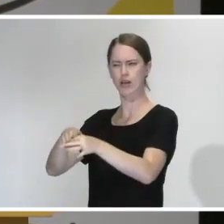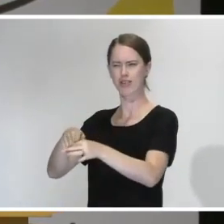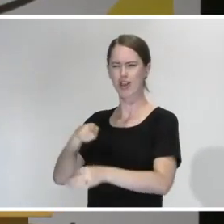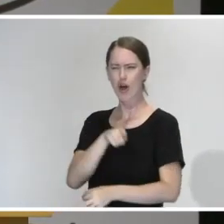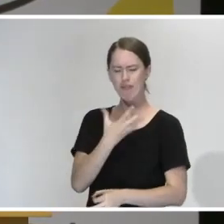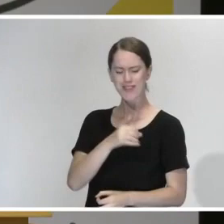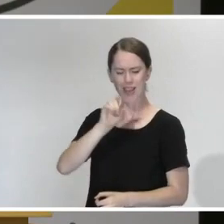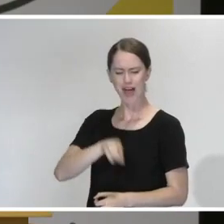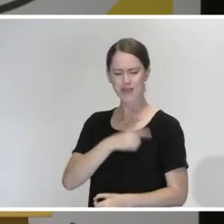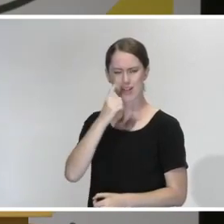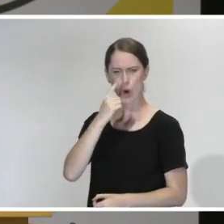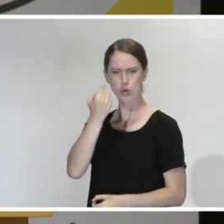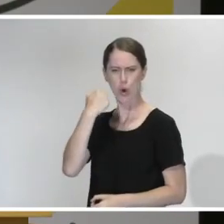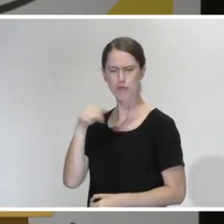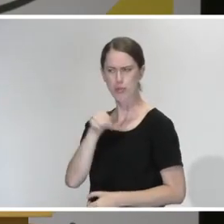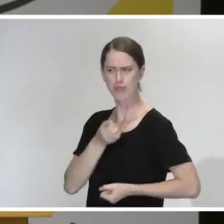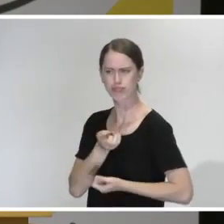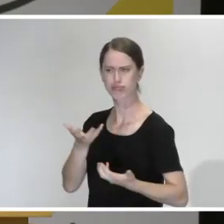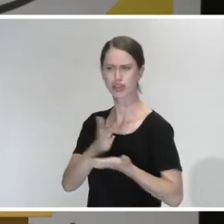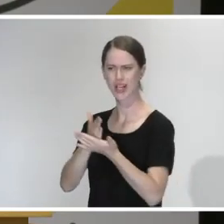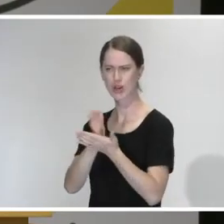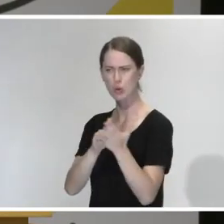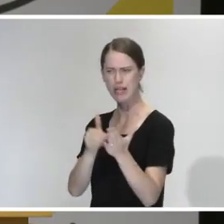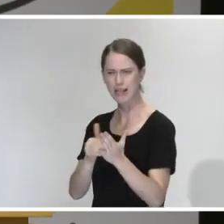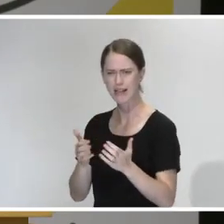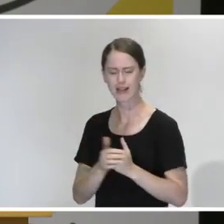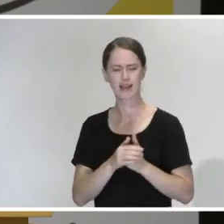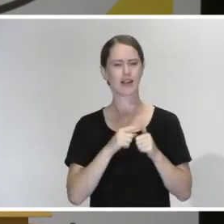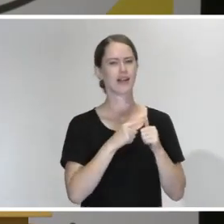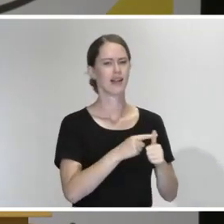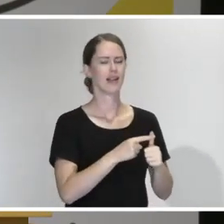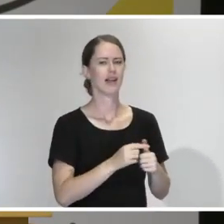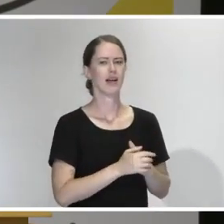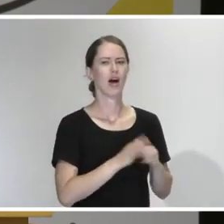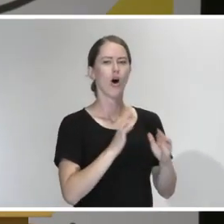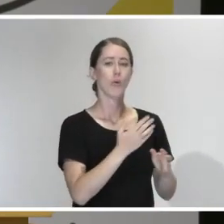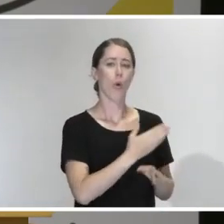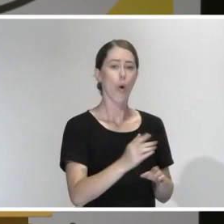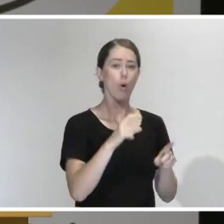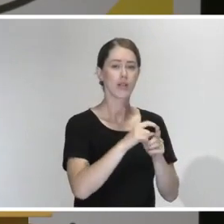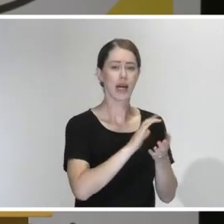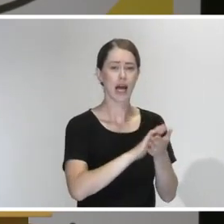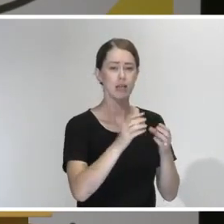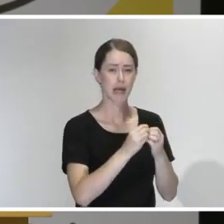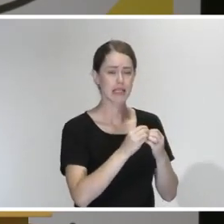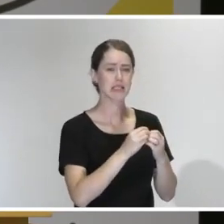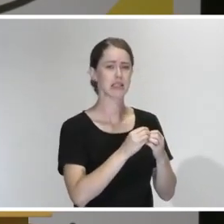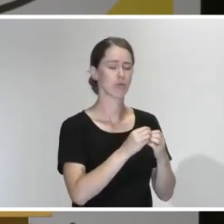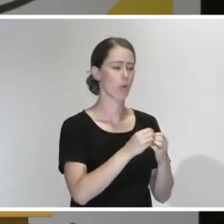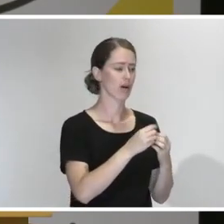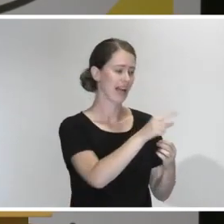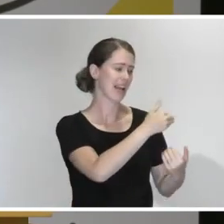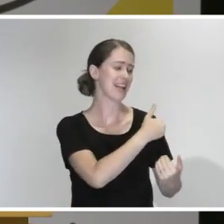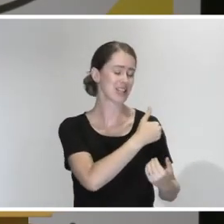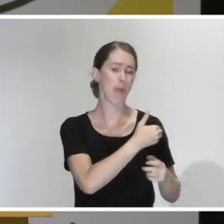swabs being distributed more evenly across the country? Well, my hope is that all the DHBs and individual practices are able to get us notice